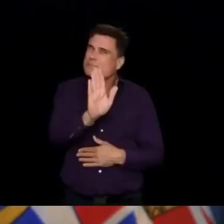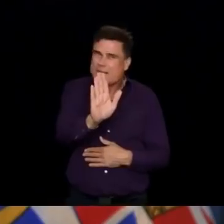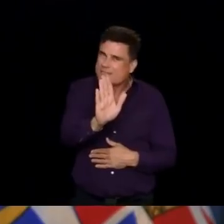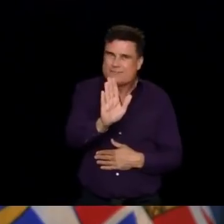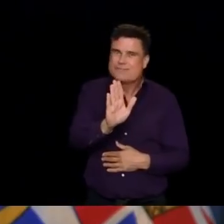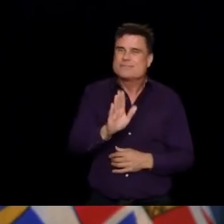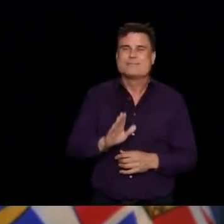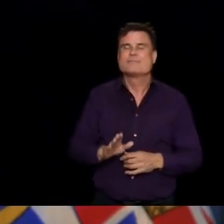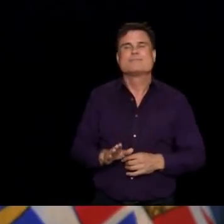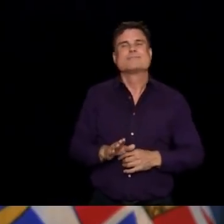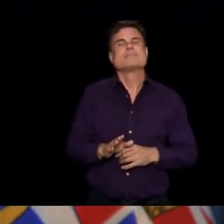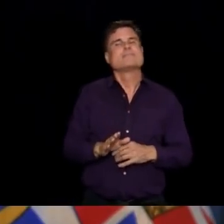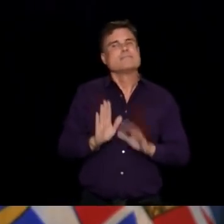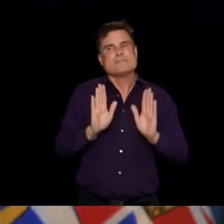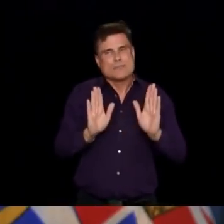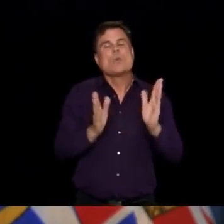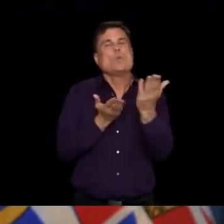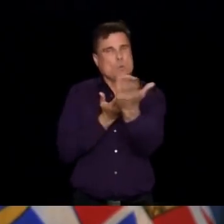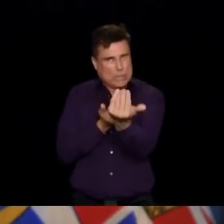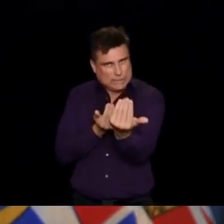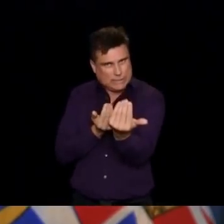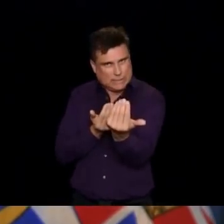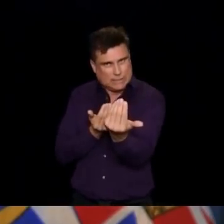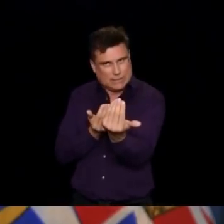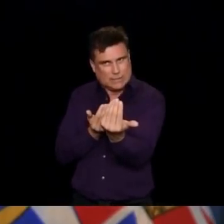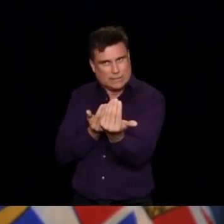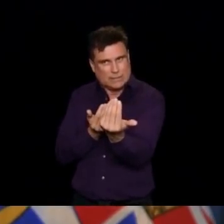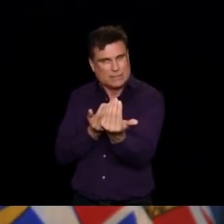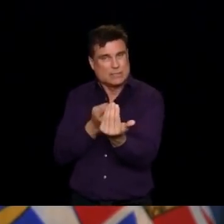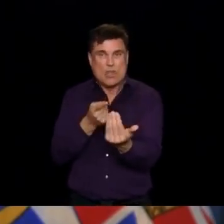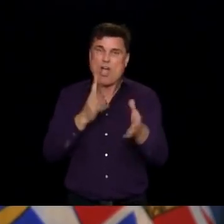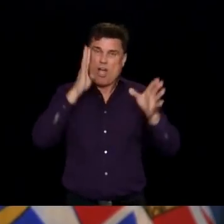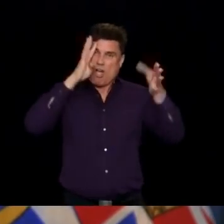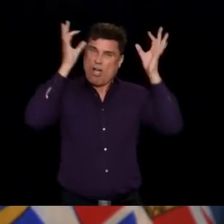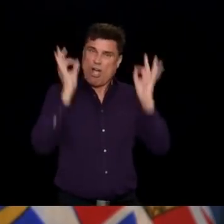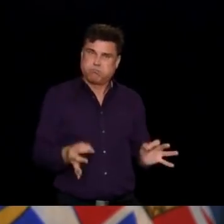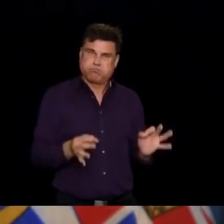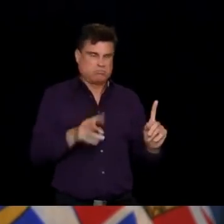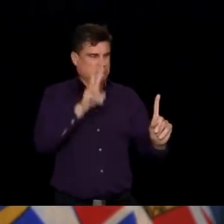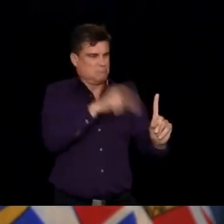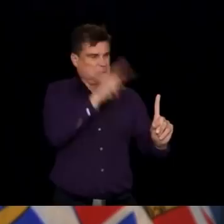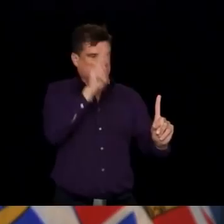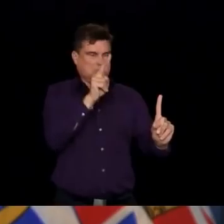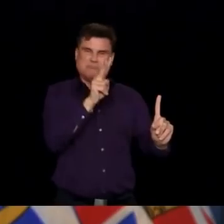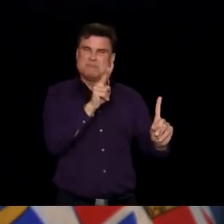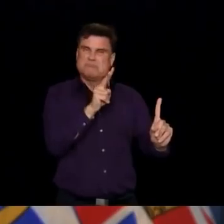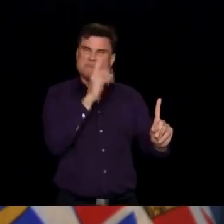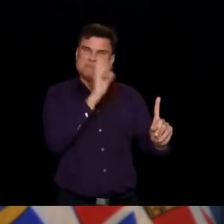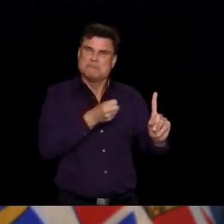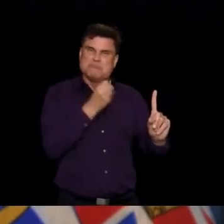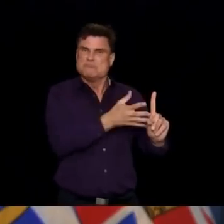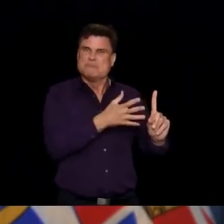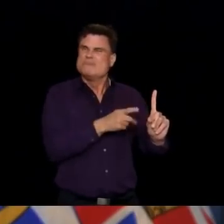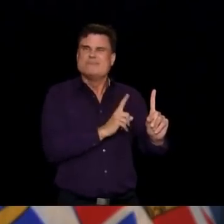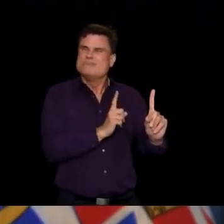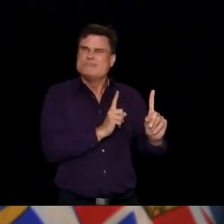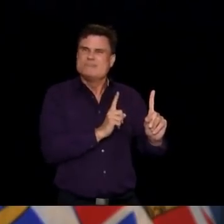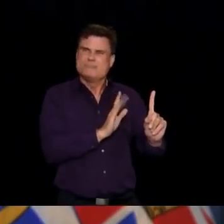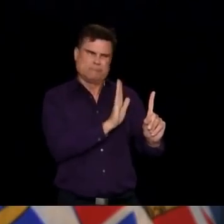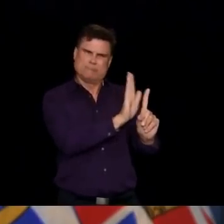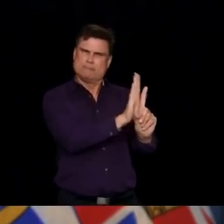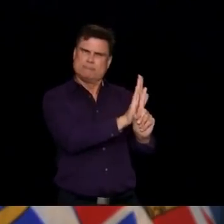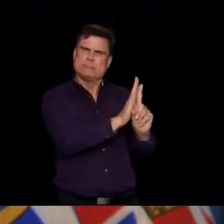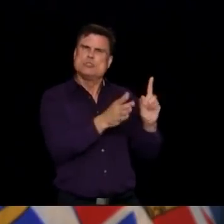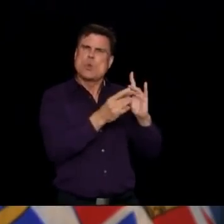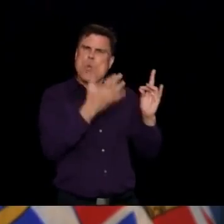and just realize we may not know everybody's backstory and that we need to be open. And I think here